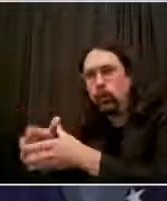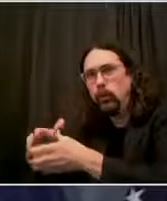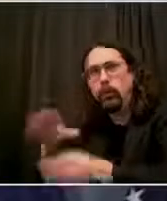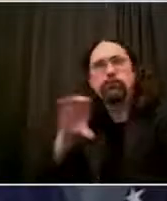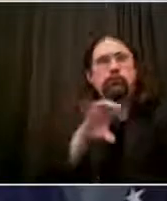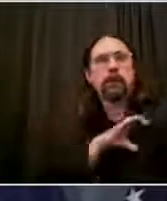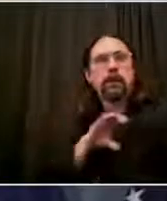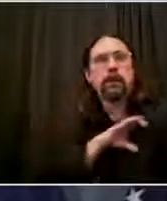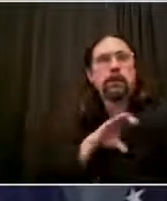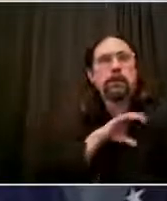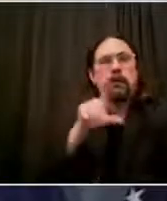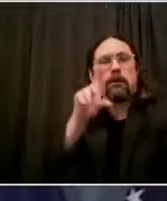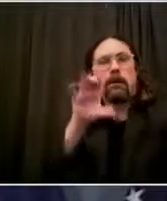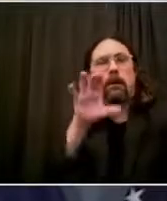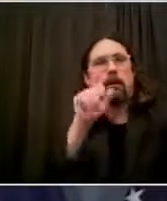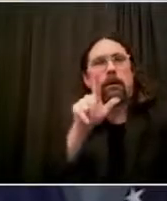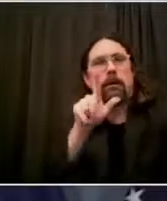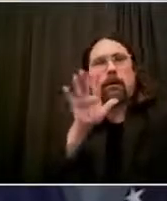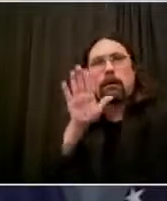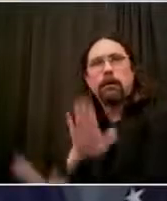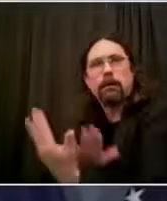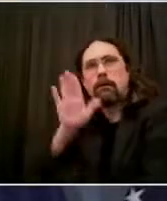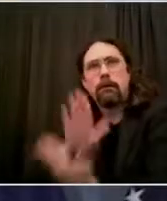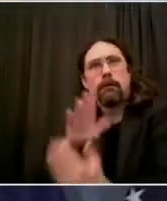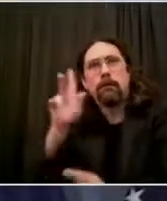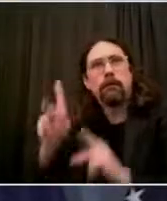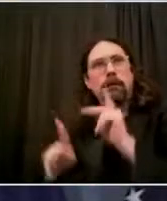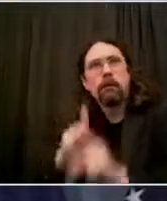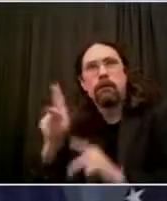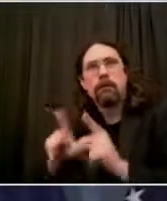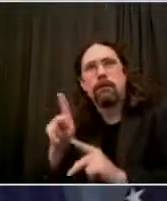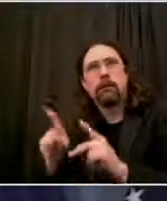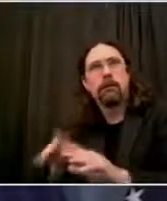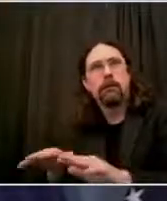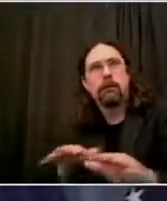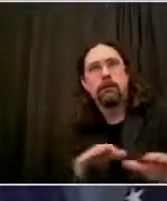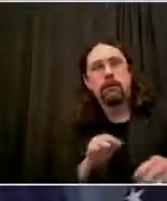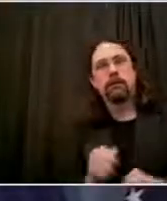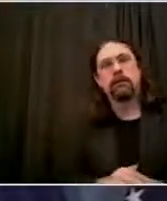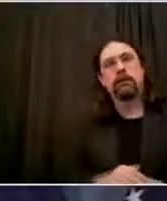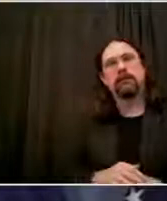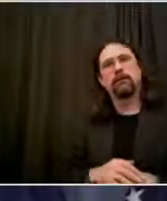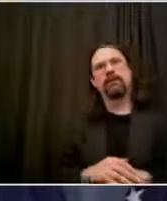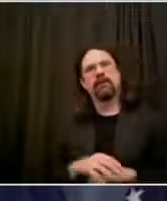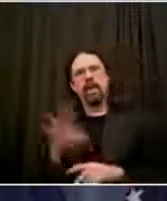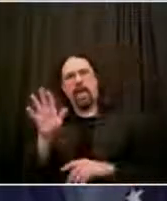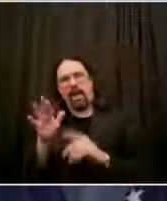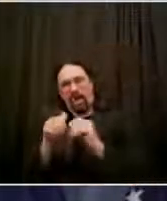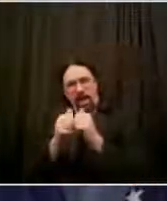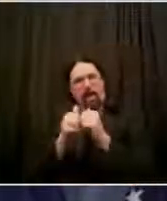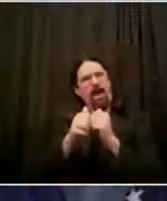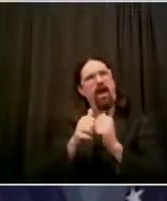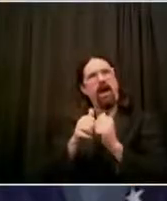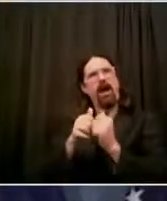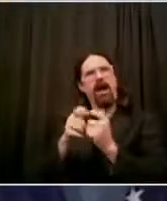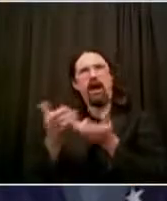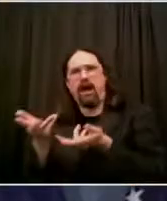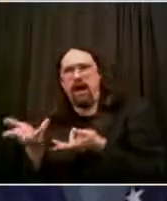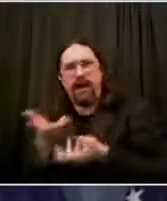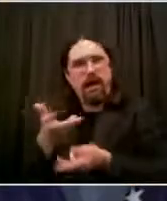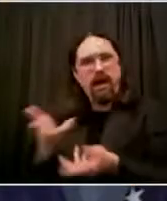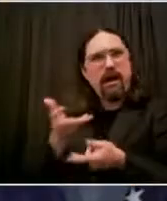We added 2,000 more officers on patrol. We did the things to reform the NYPD while also driving down crime,